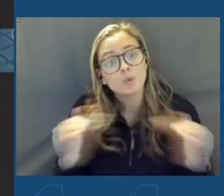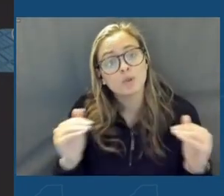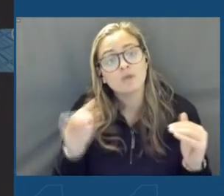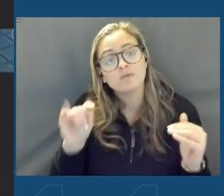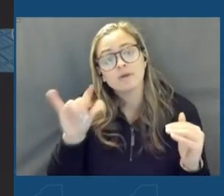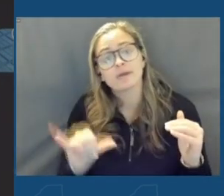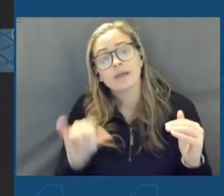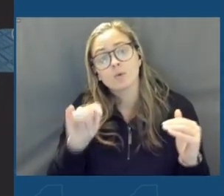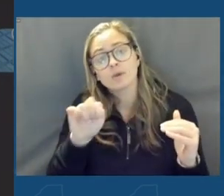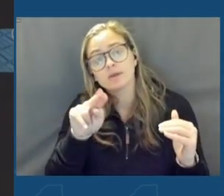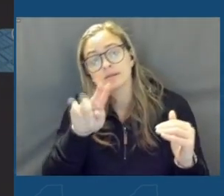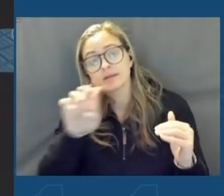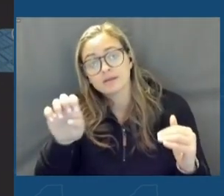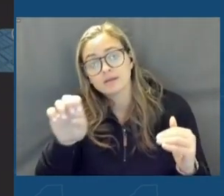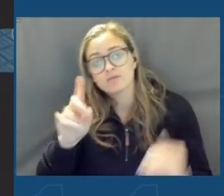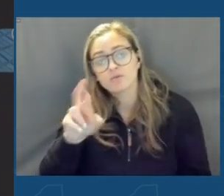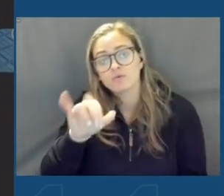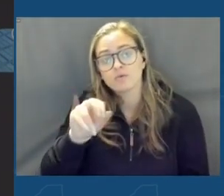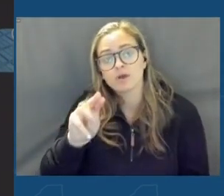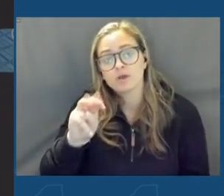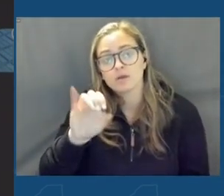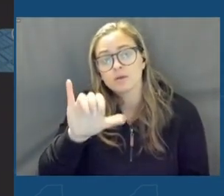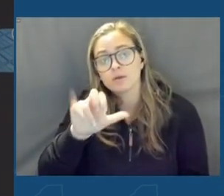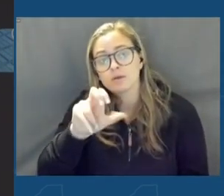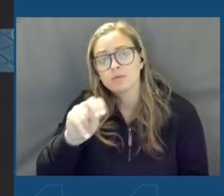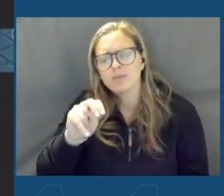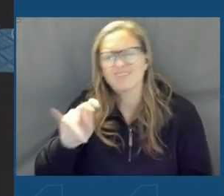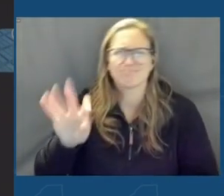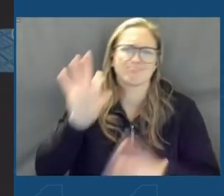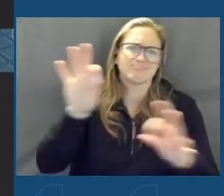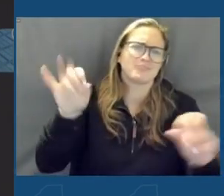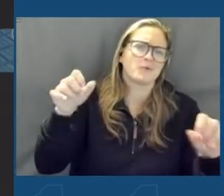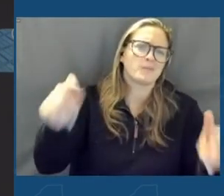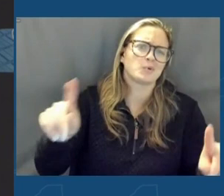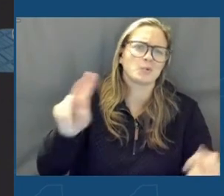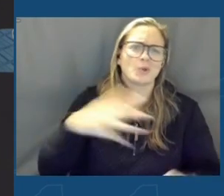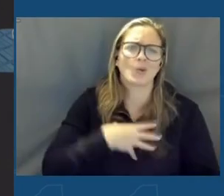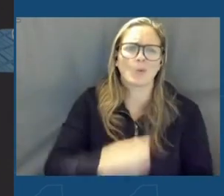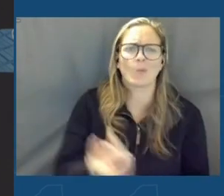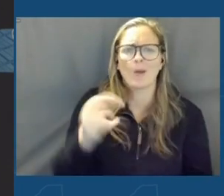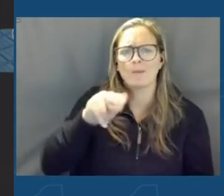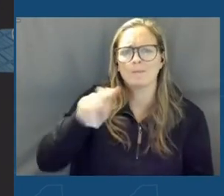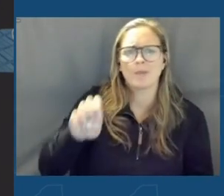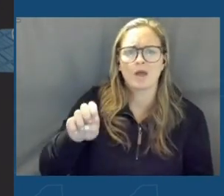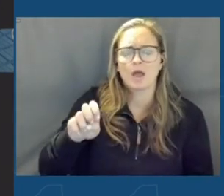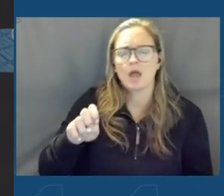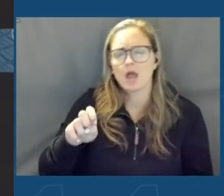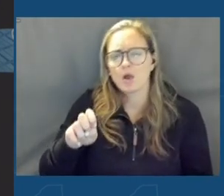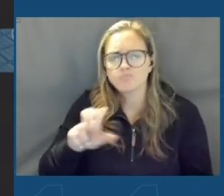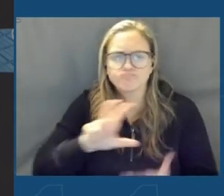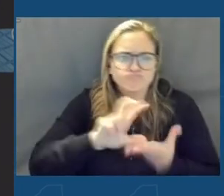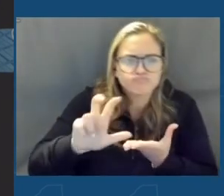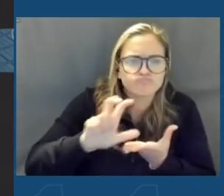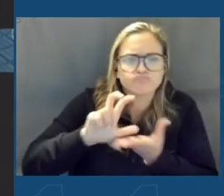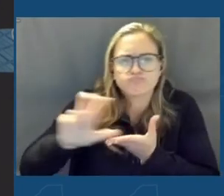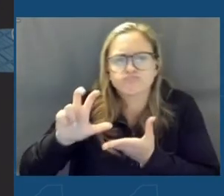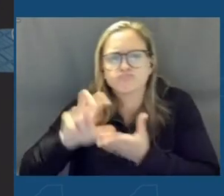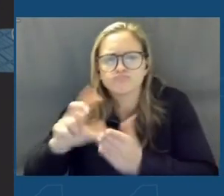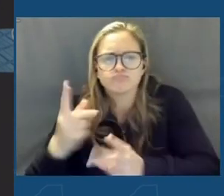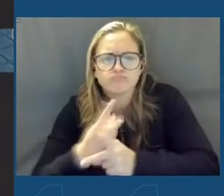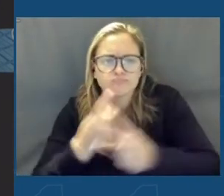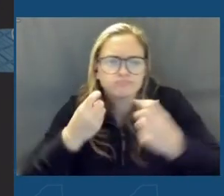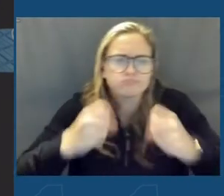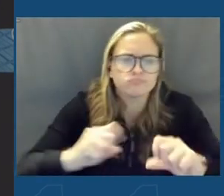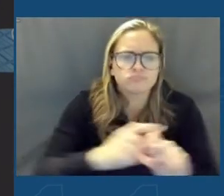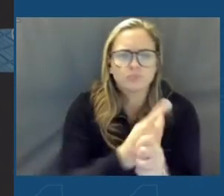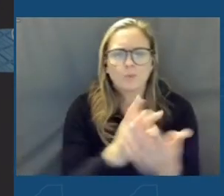executive Ryan McMahon saw a golden opportunity at White Pine and made strategic investments that turned it